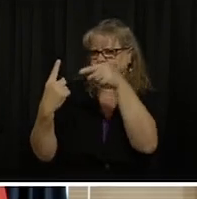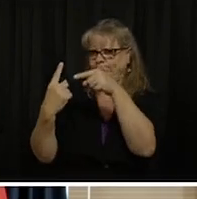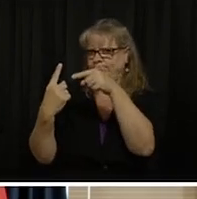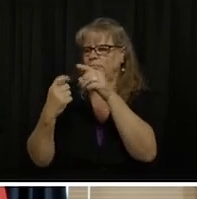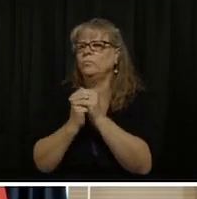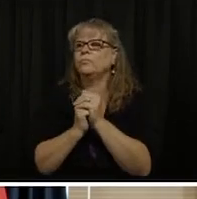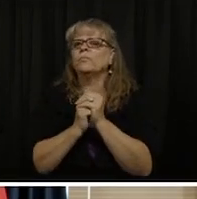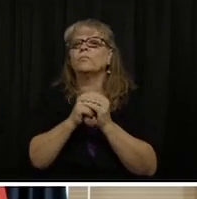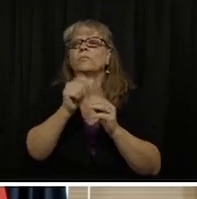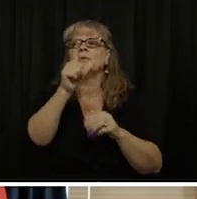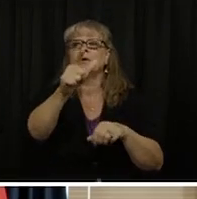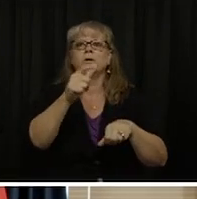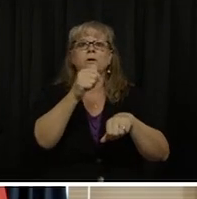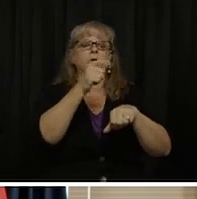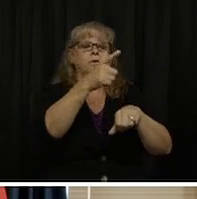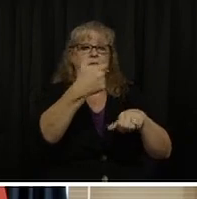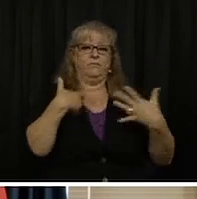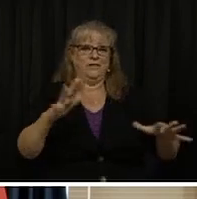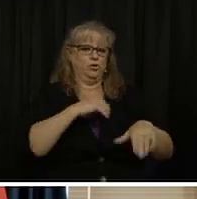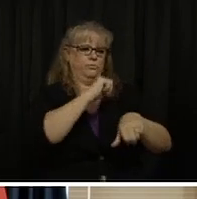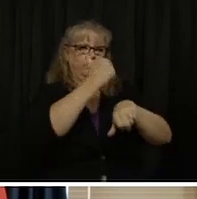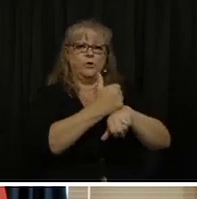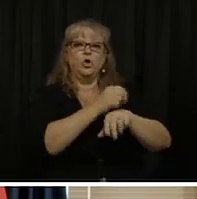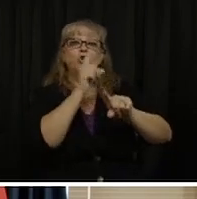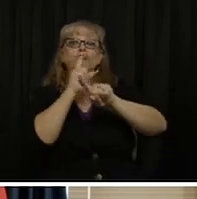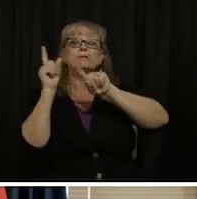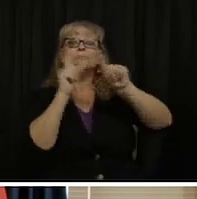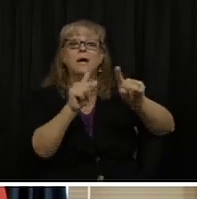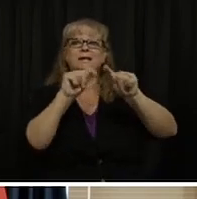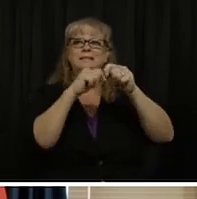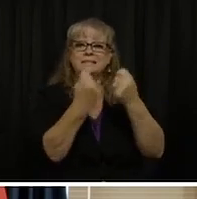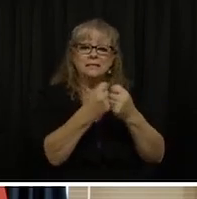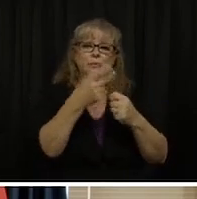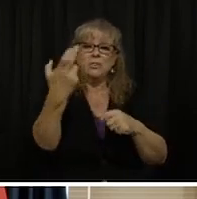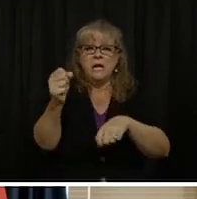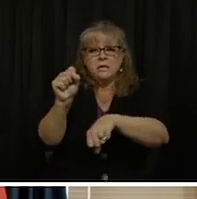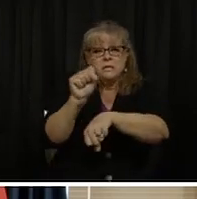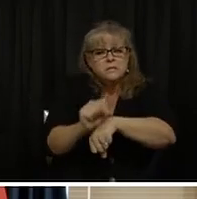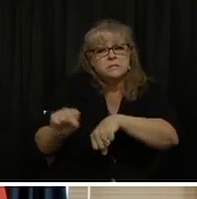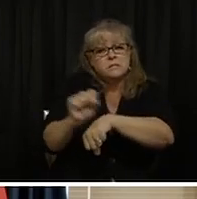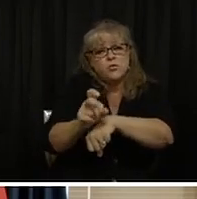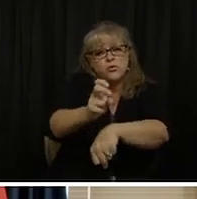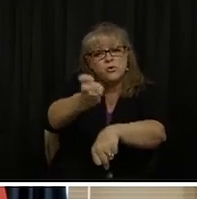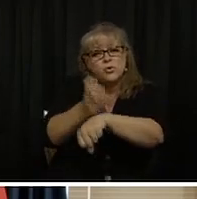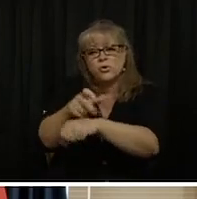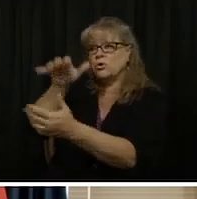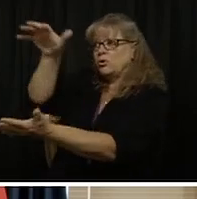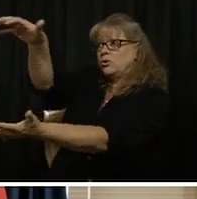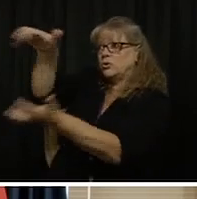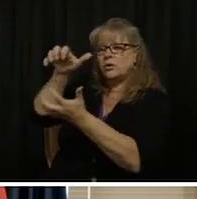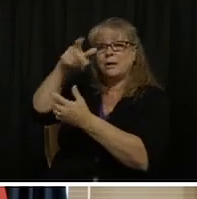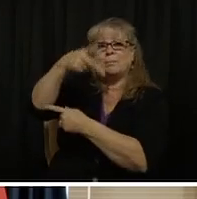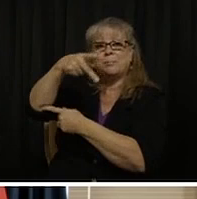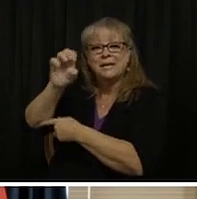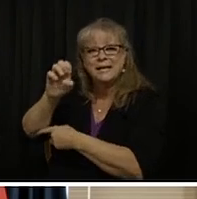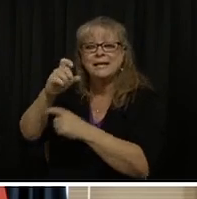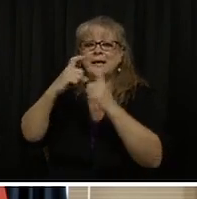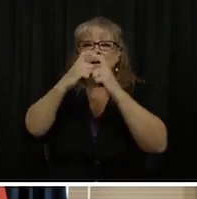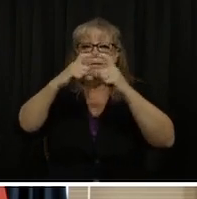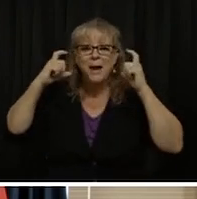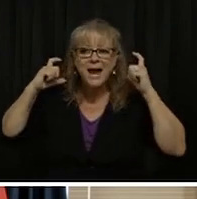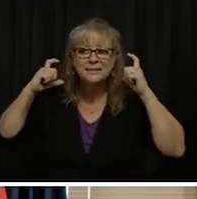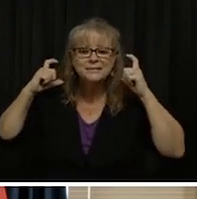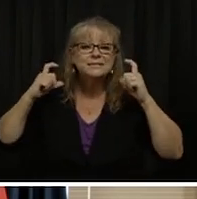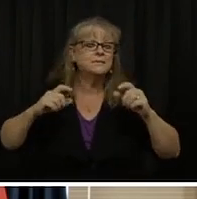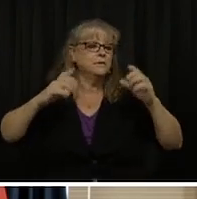response team. Our state has worked very hard to acquire personal protection equipment, masks, gloves, gowns, on the international market,